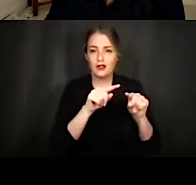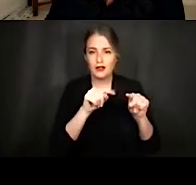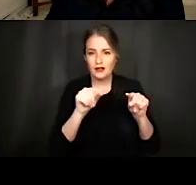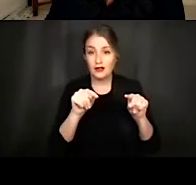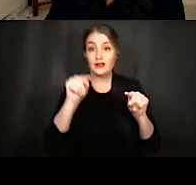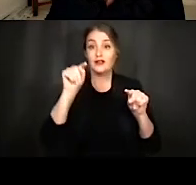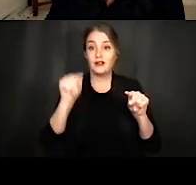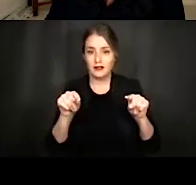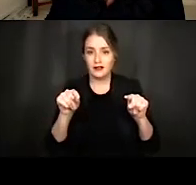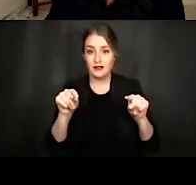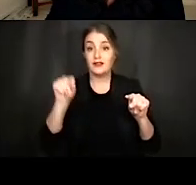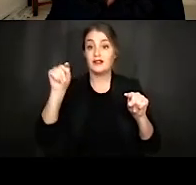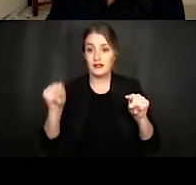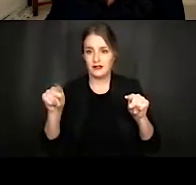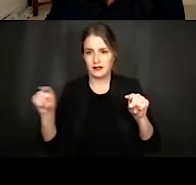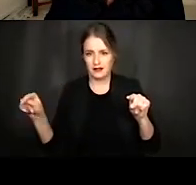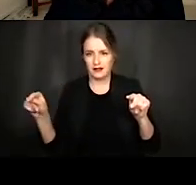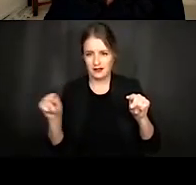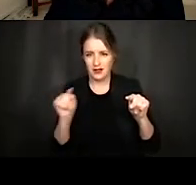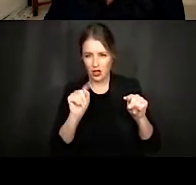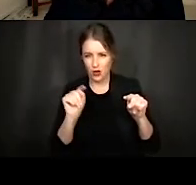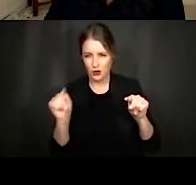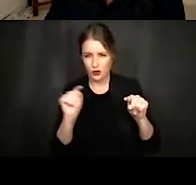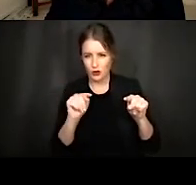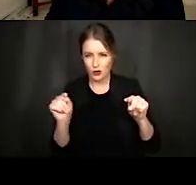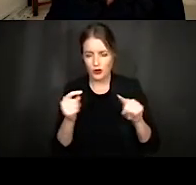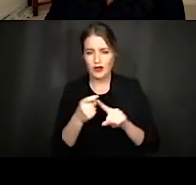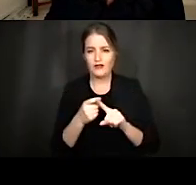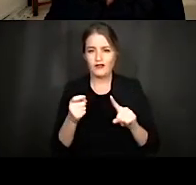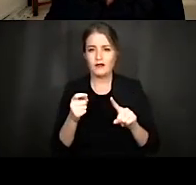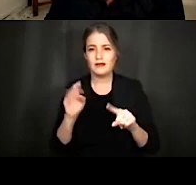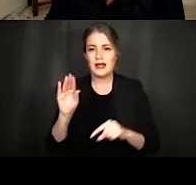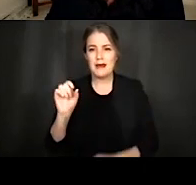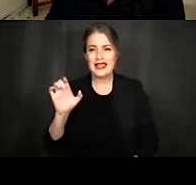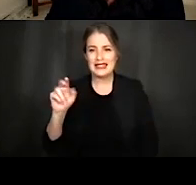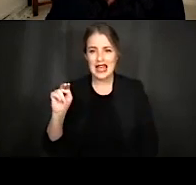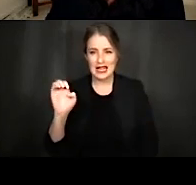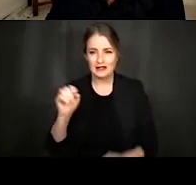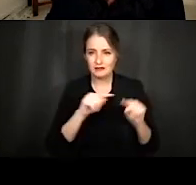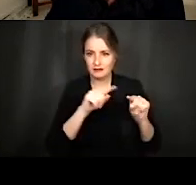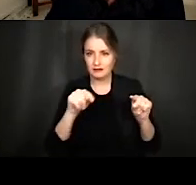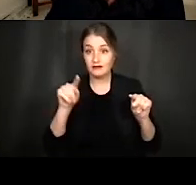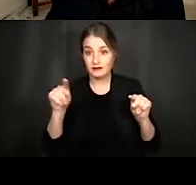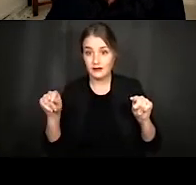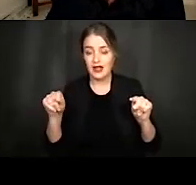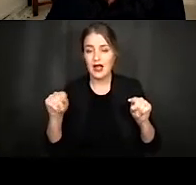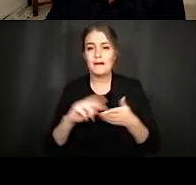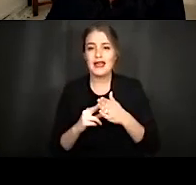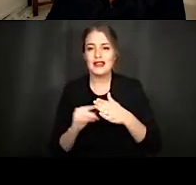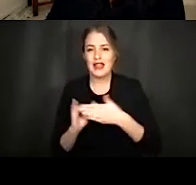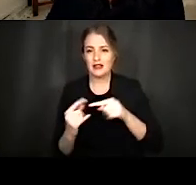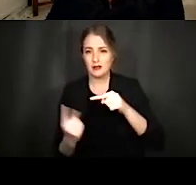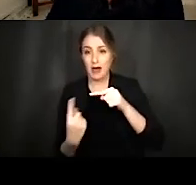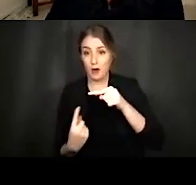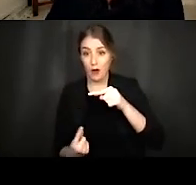waveforms coming out of the baseline are what tell us that the spiral ganglion neurons are